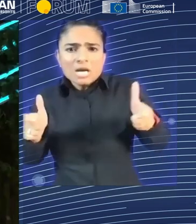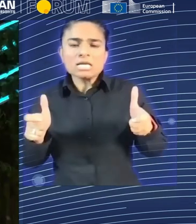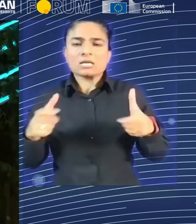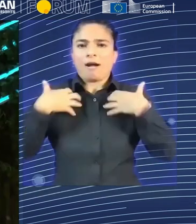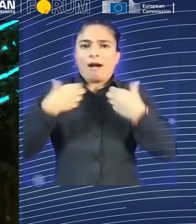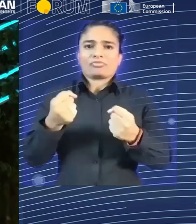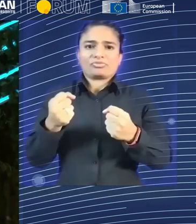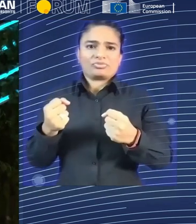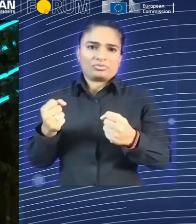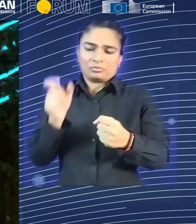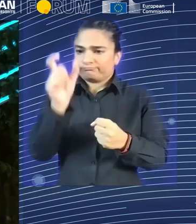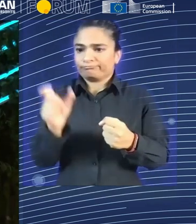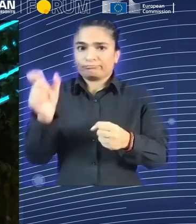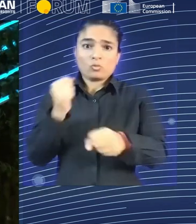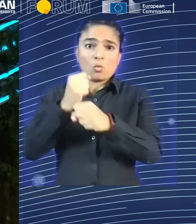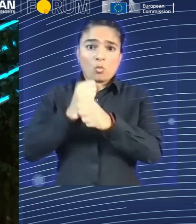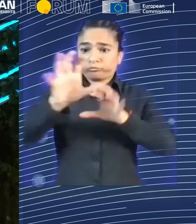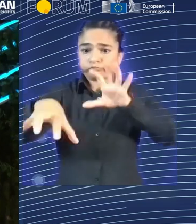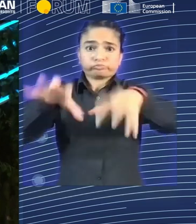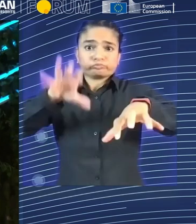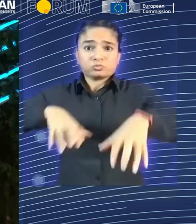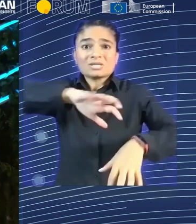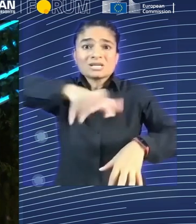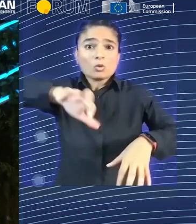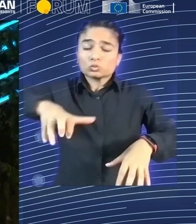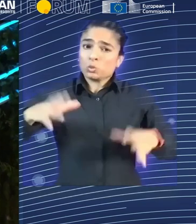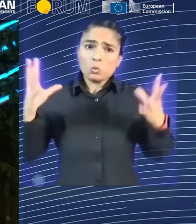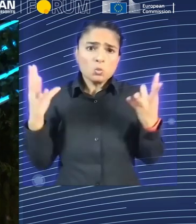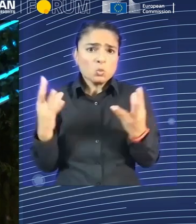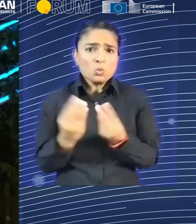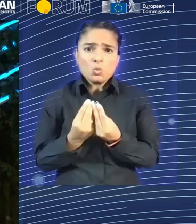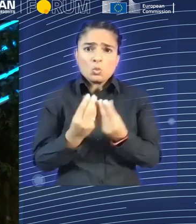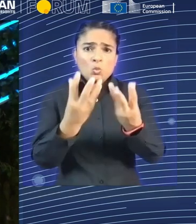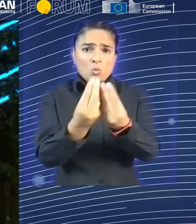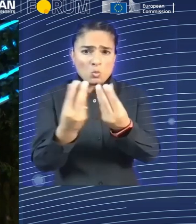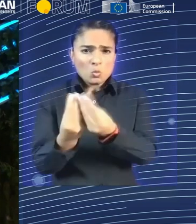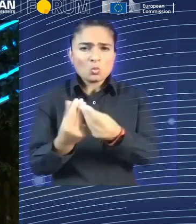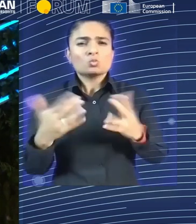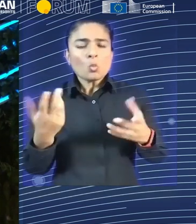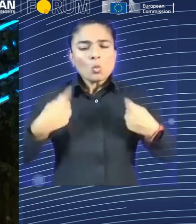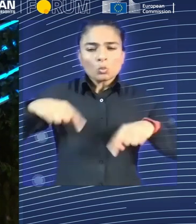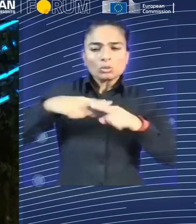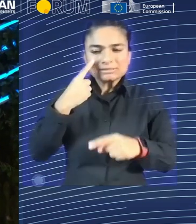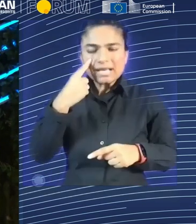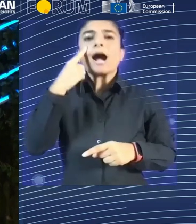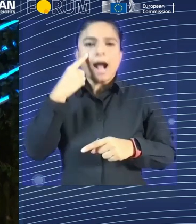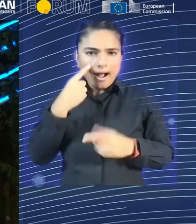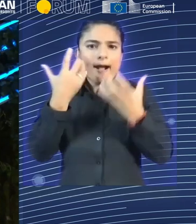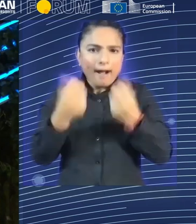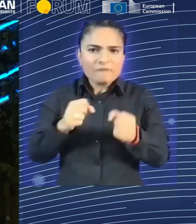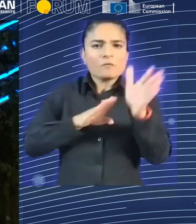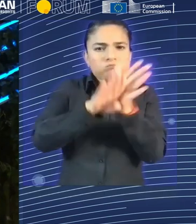a heart monitor helps reduce, means that potential heart attacks are